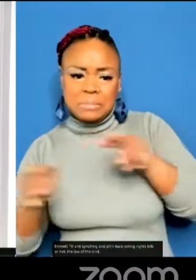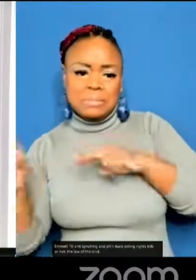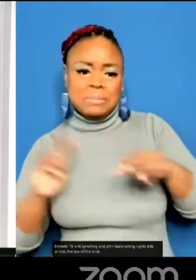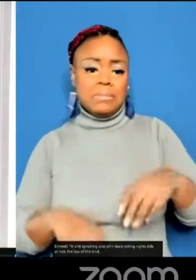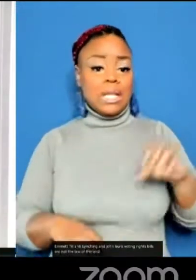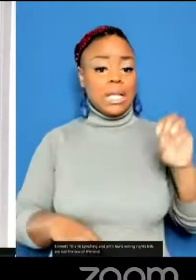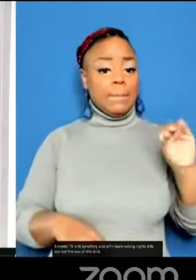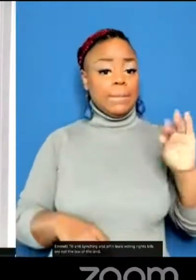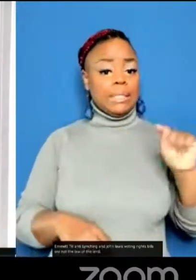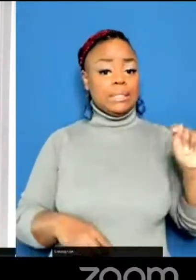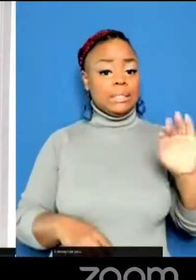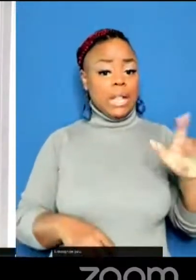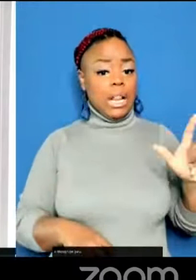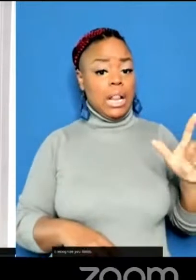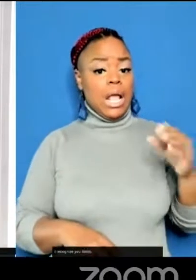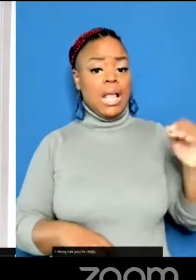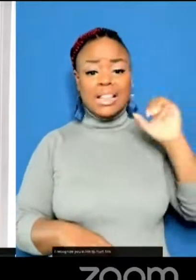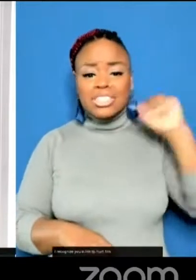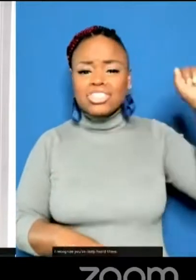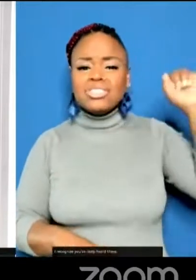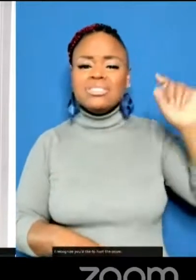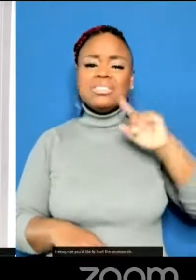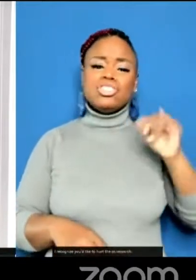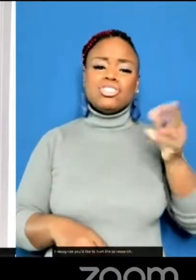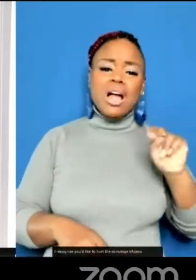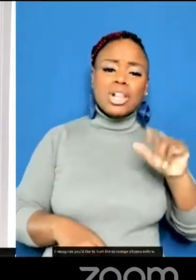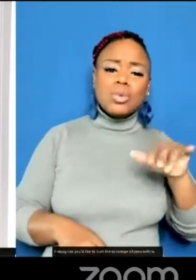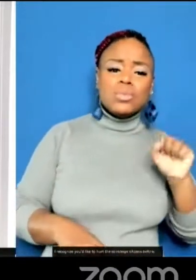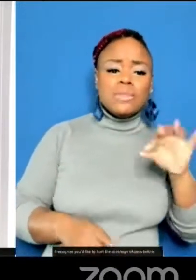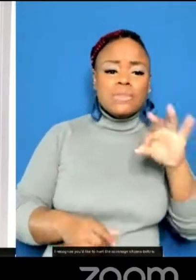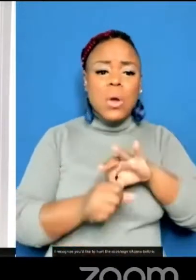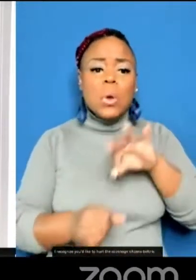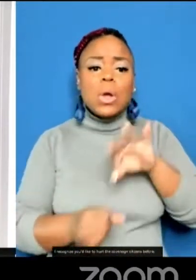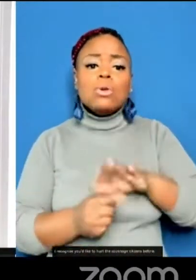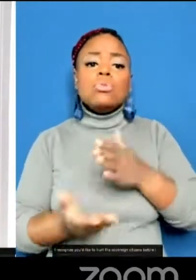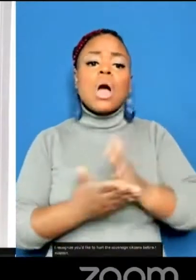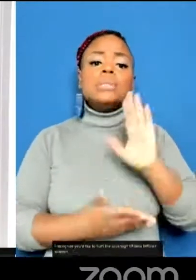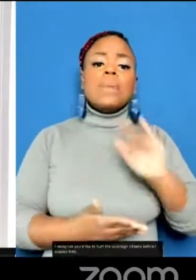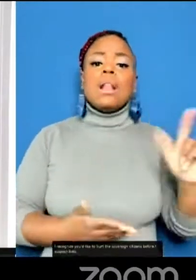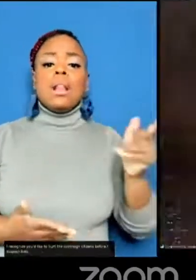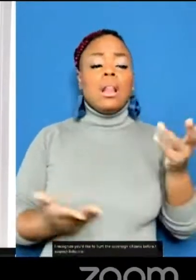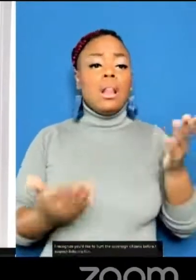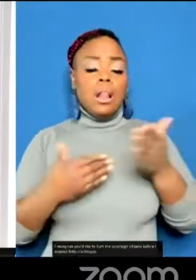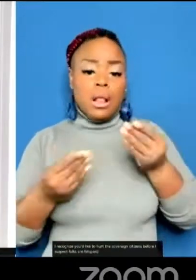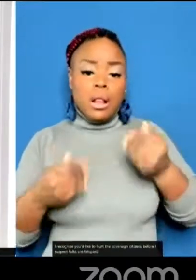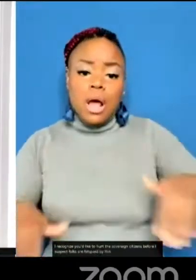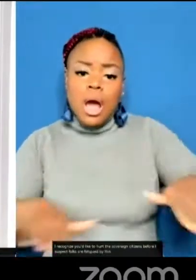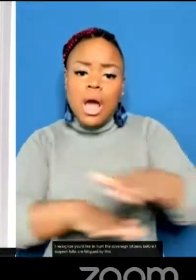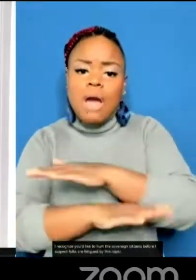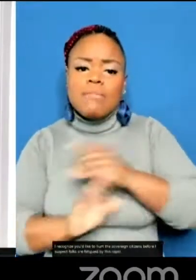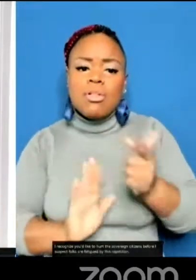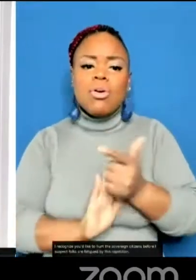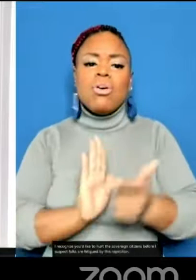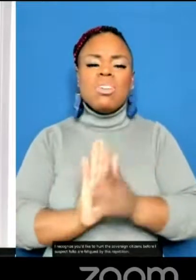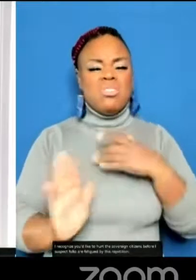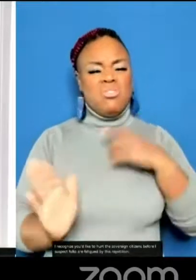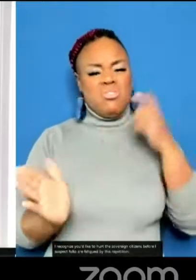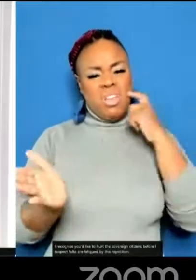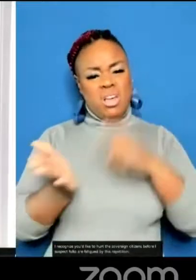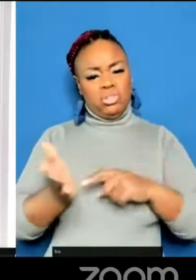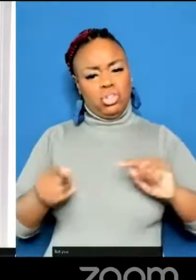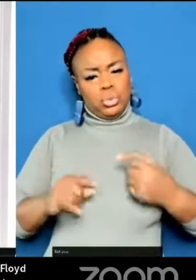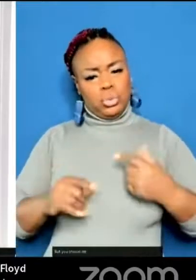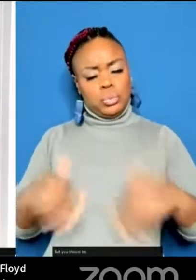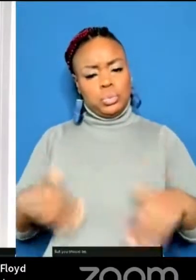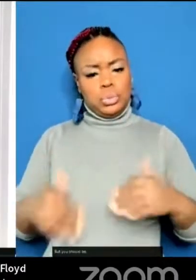I recognize you've likely heard these sobering statistics before. I suspect folks are fatigued by this repetition. But you